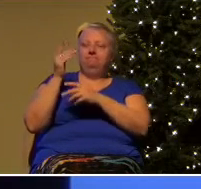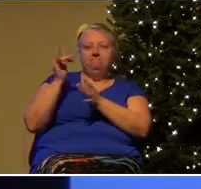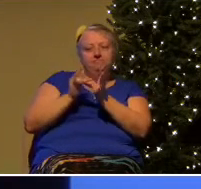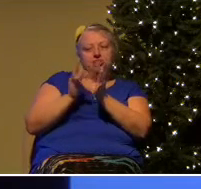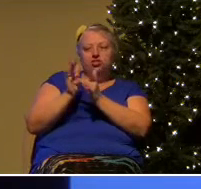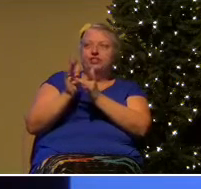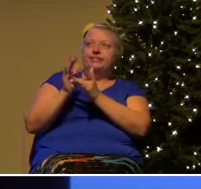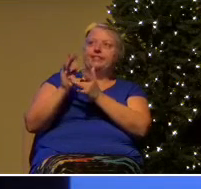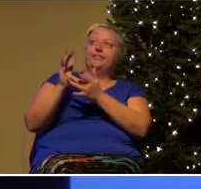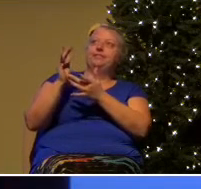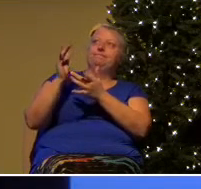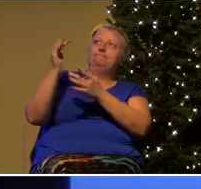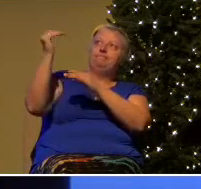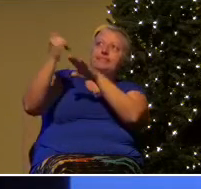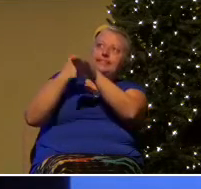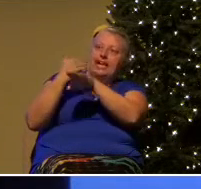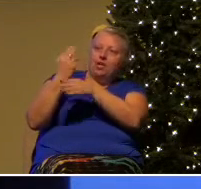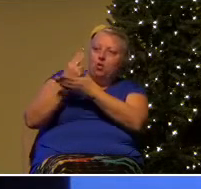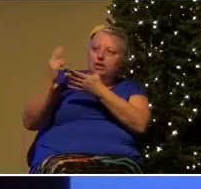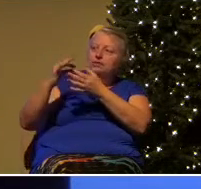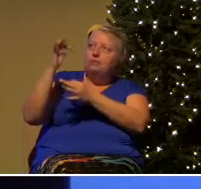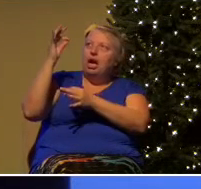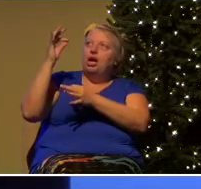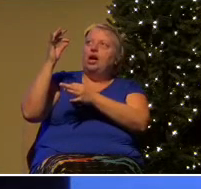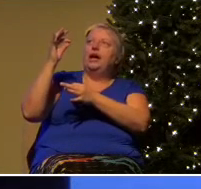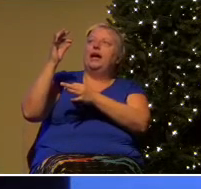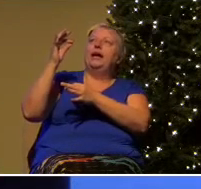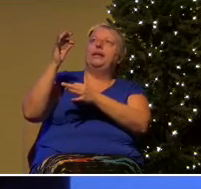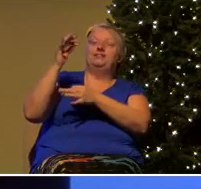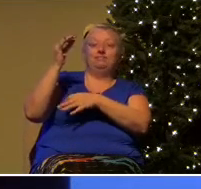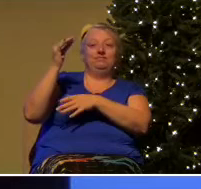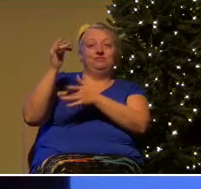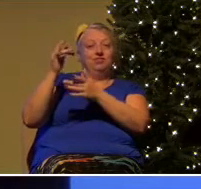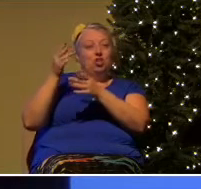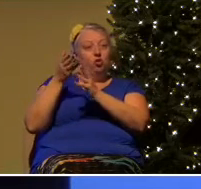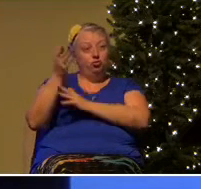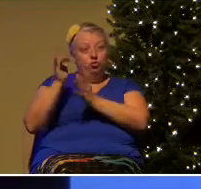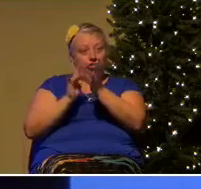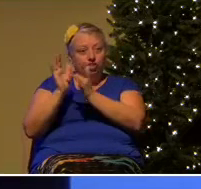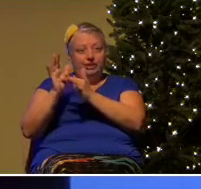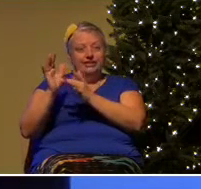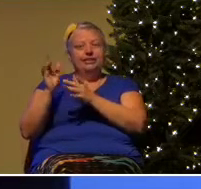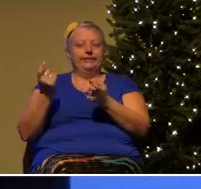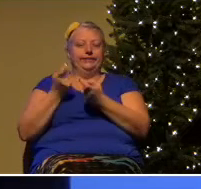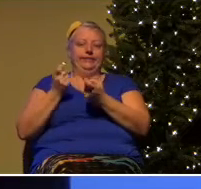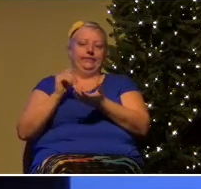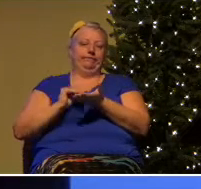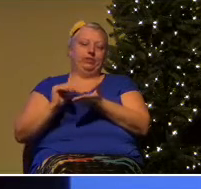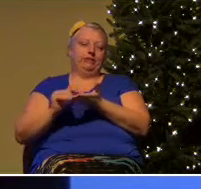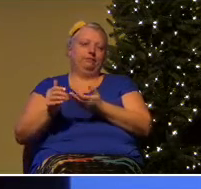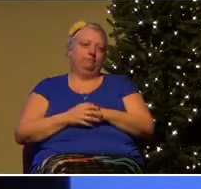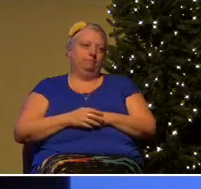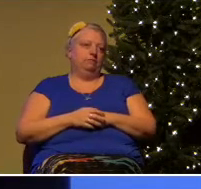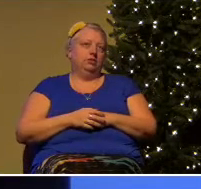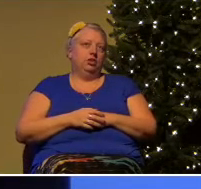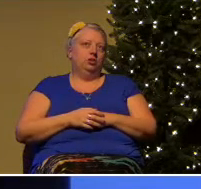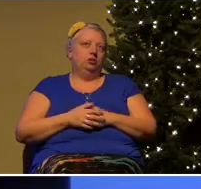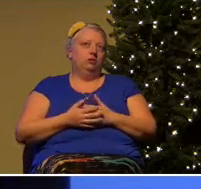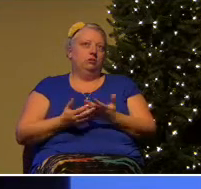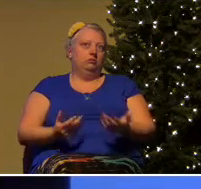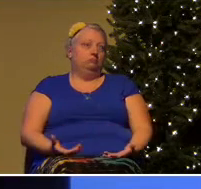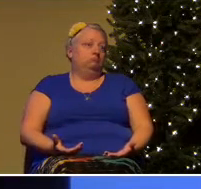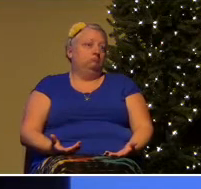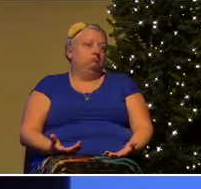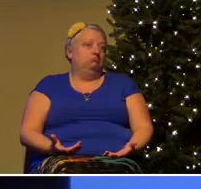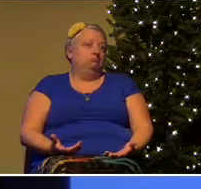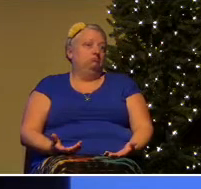gives us the Holy Spirit God renews us and everything changes. Not that complicated you can do it